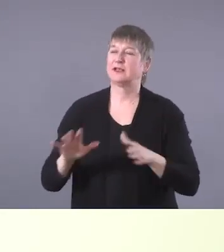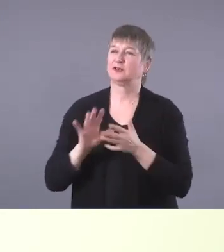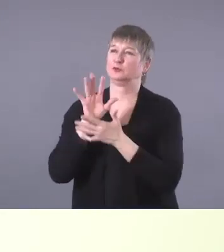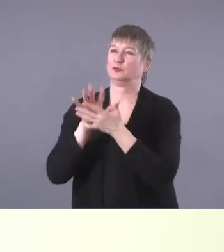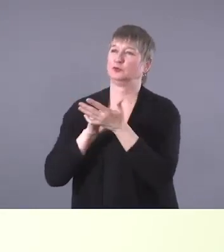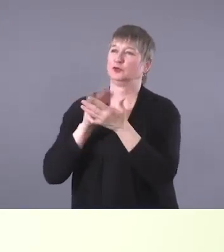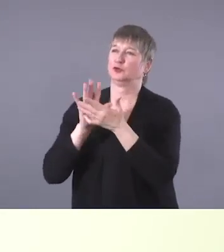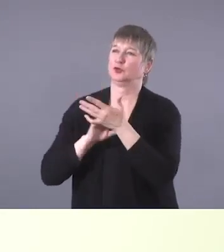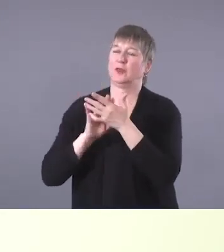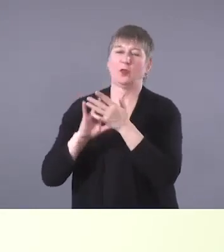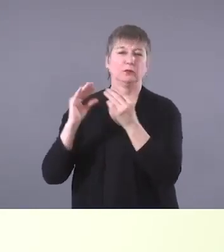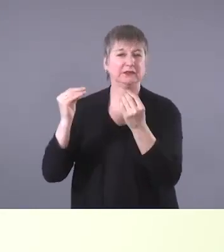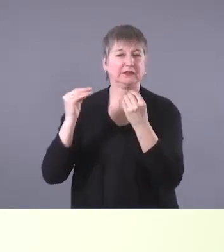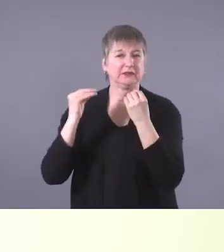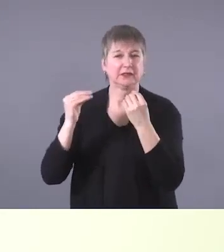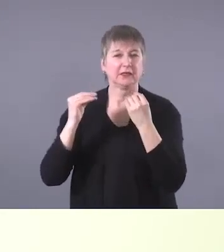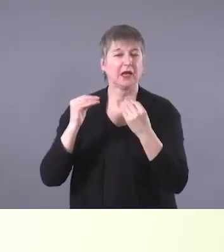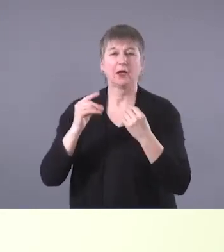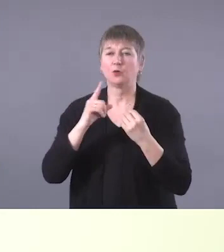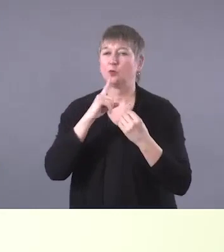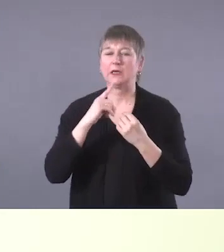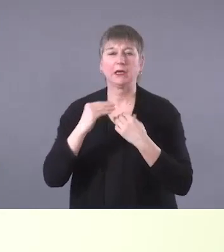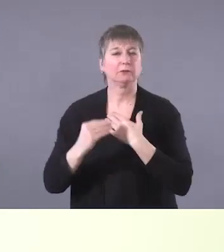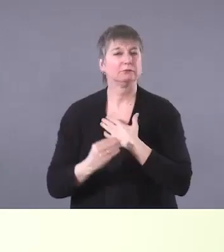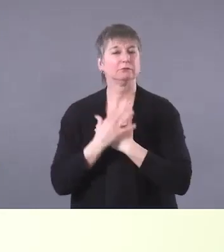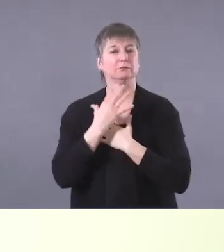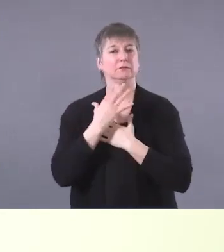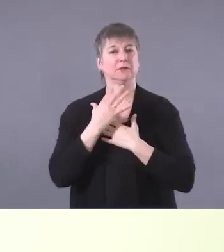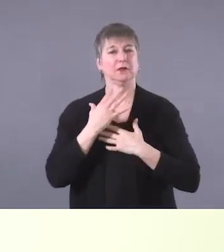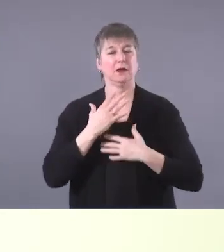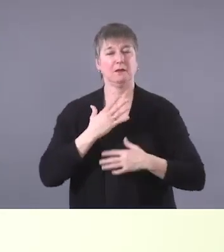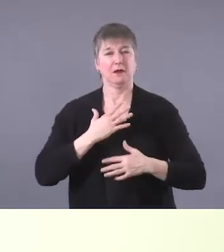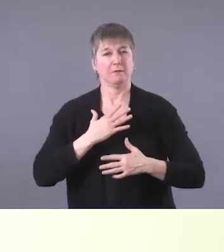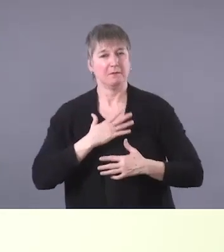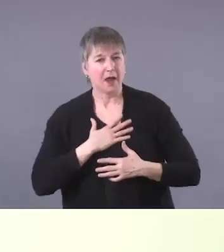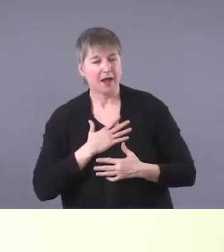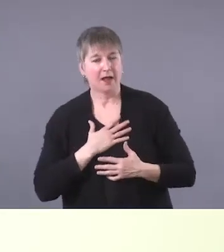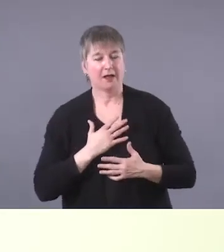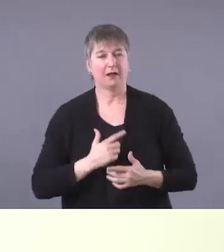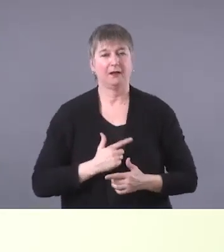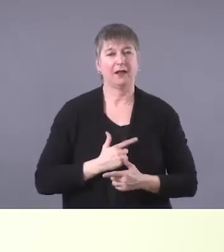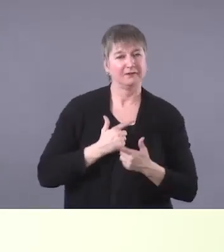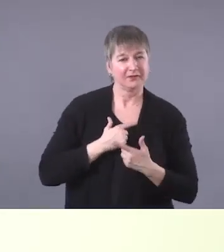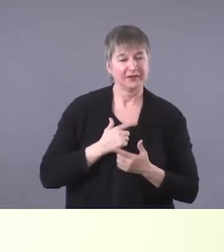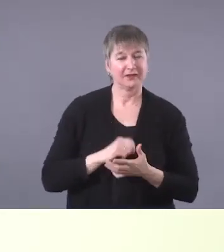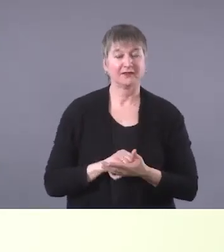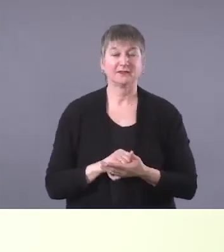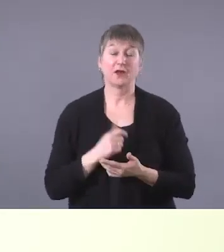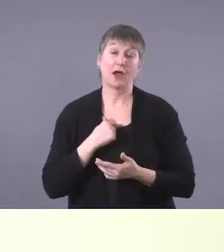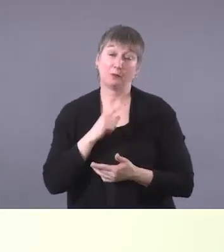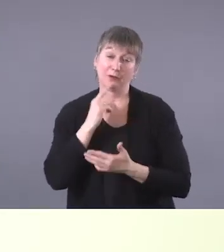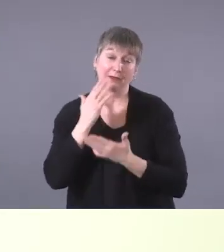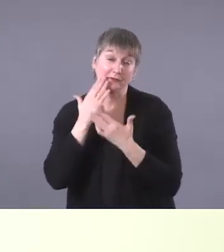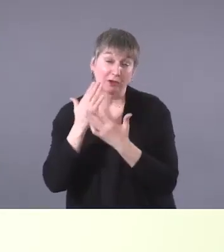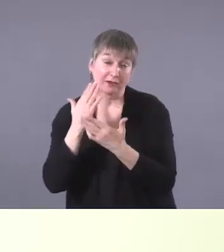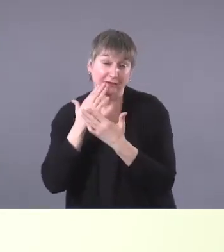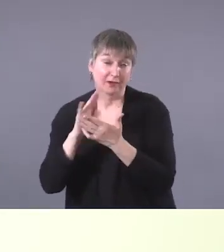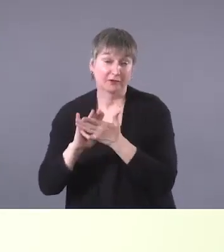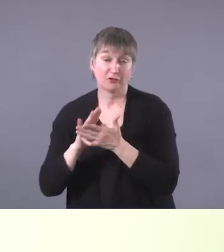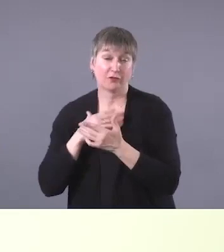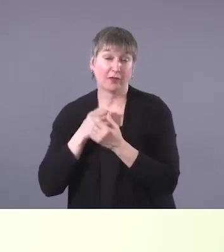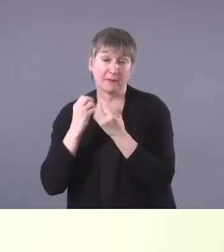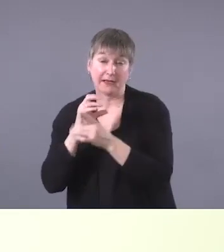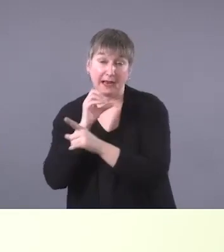for me, um, as I walk my path. Um, so I'm, I'm very grateful to the elders that I've interacted